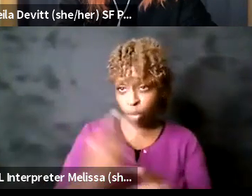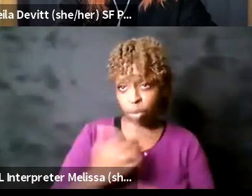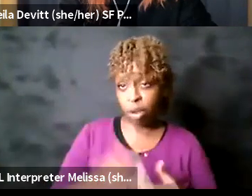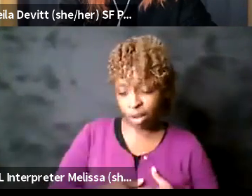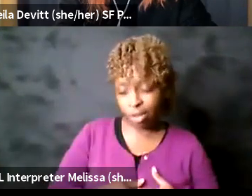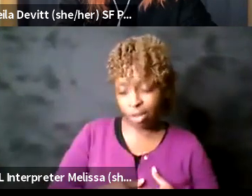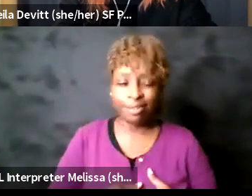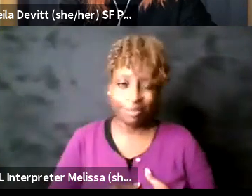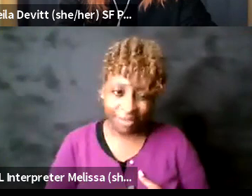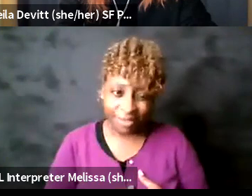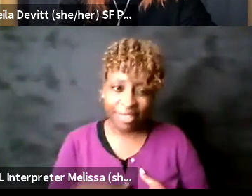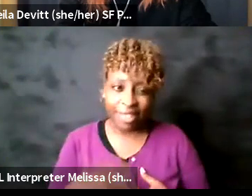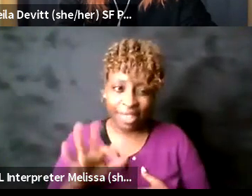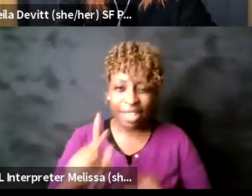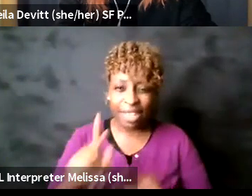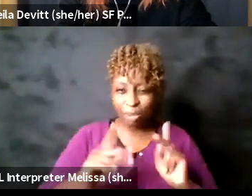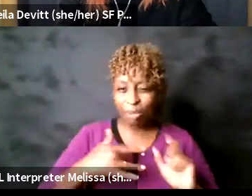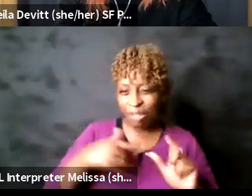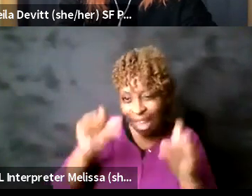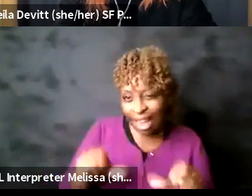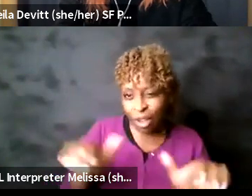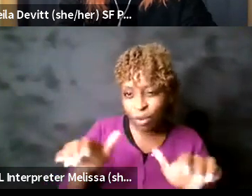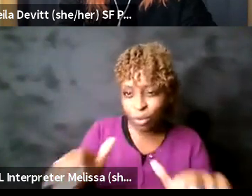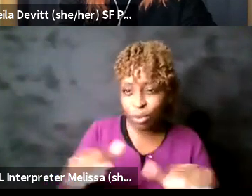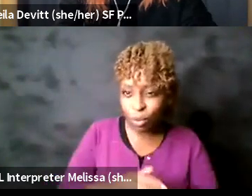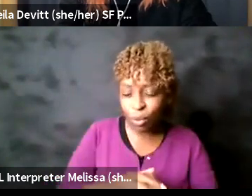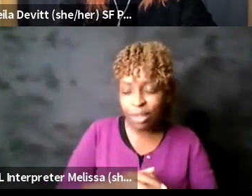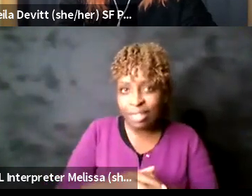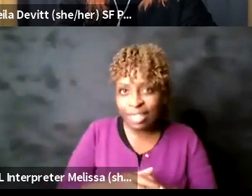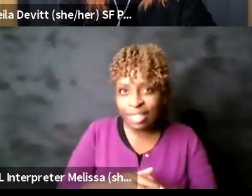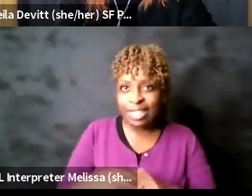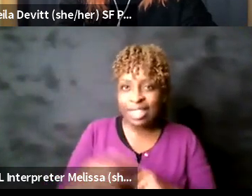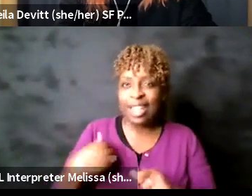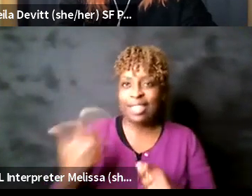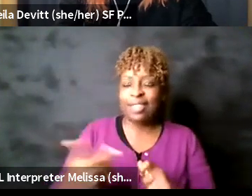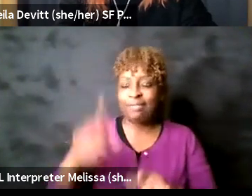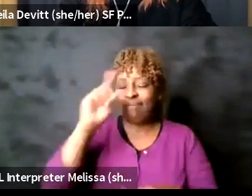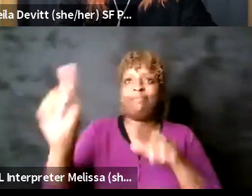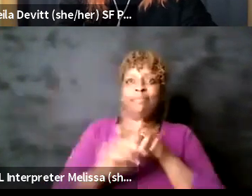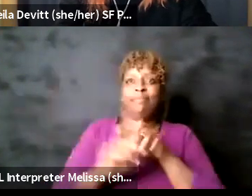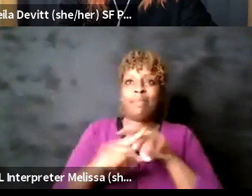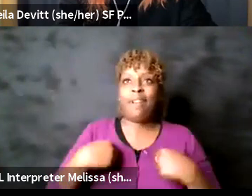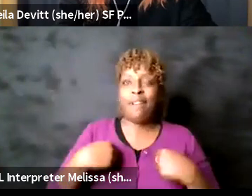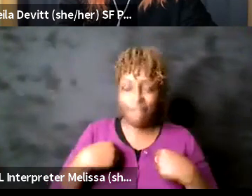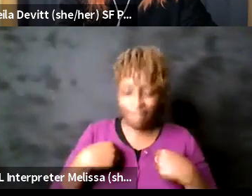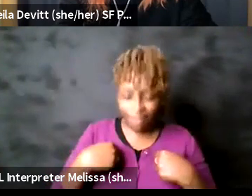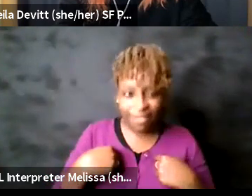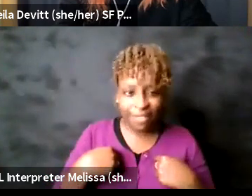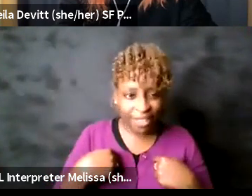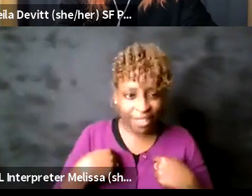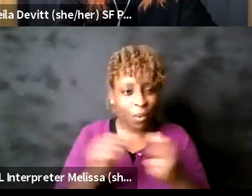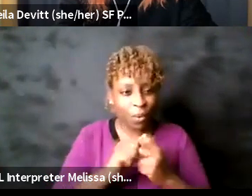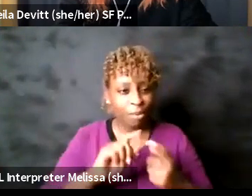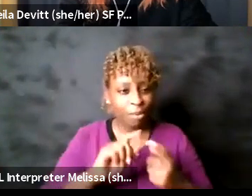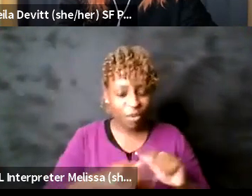conforming um and it brings up a memory i have of uh my friend caitlin ortega and i uh i forget the show that it